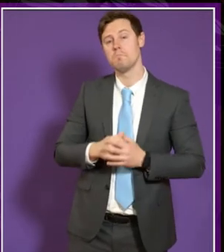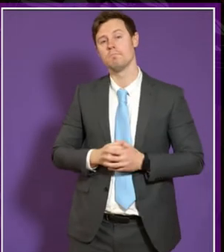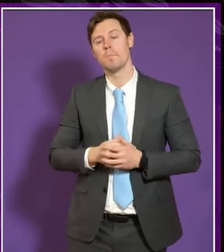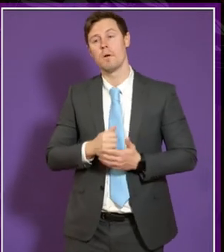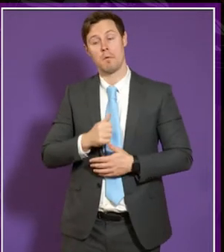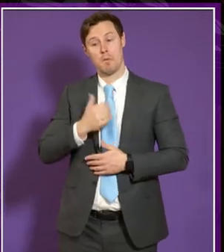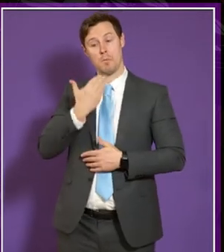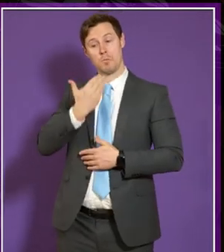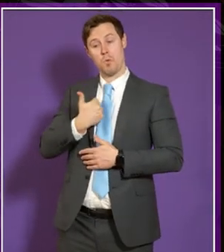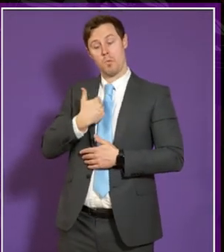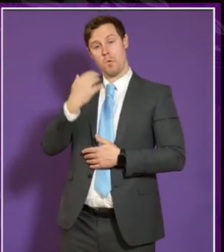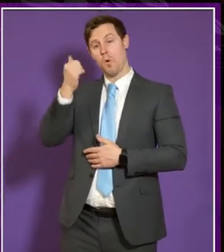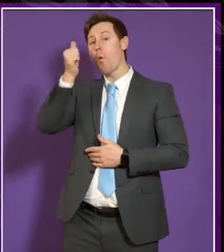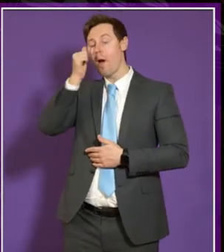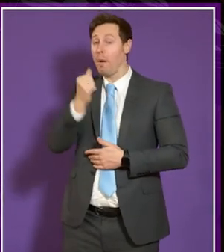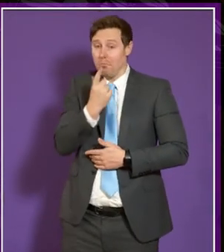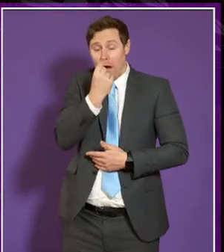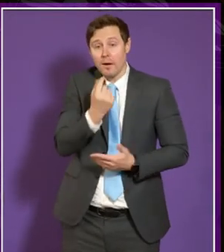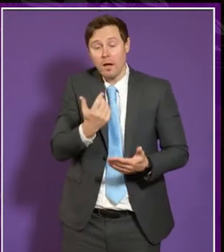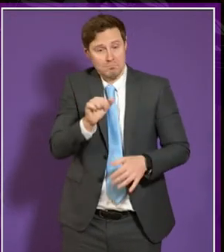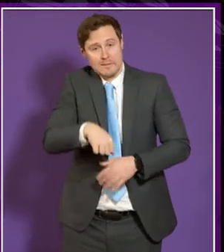not aware but certainly something we could yes